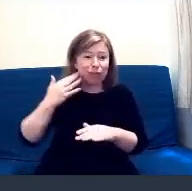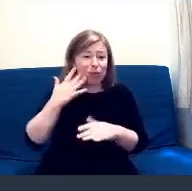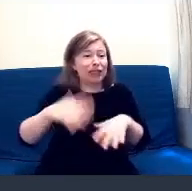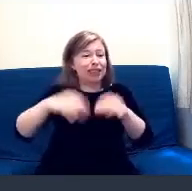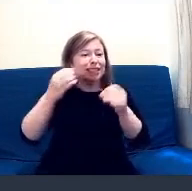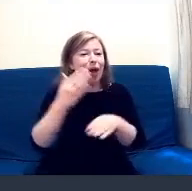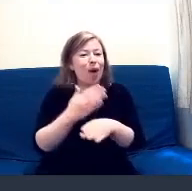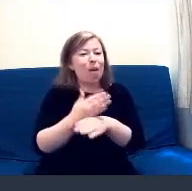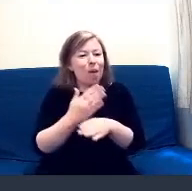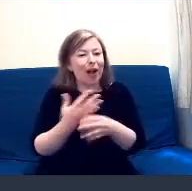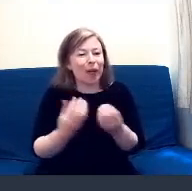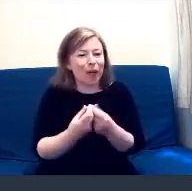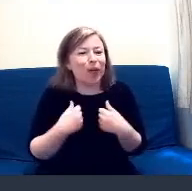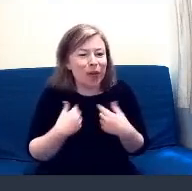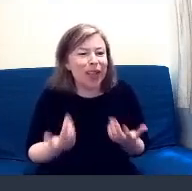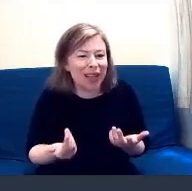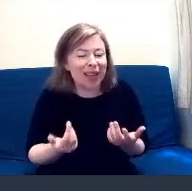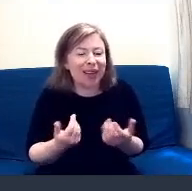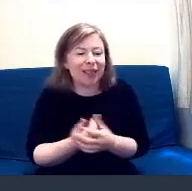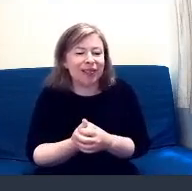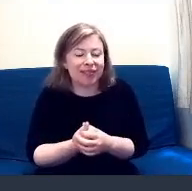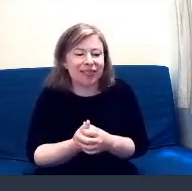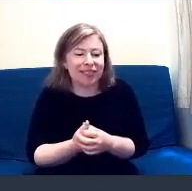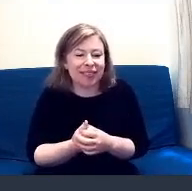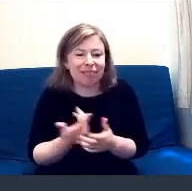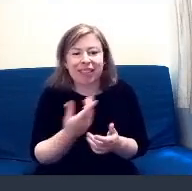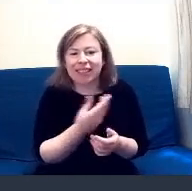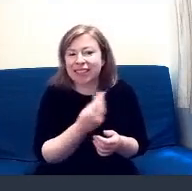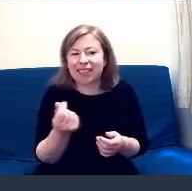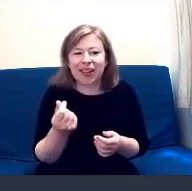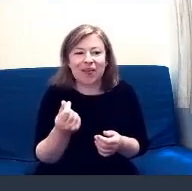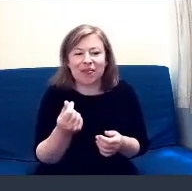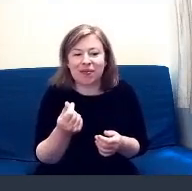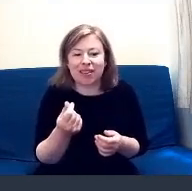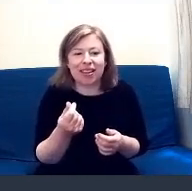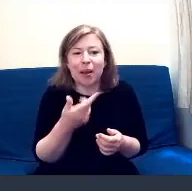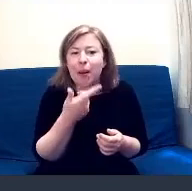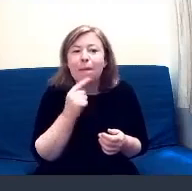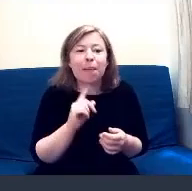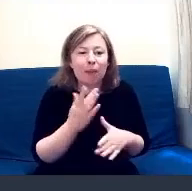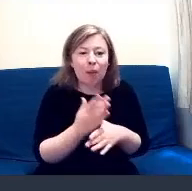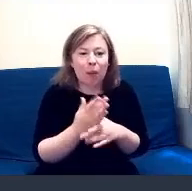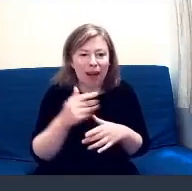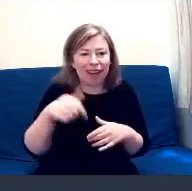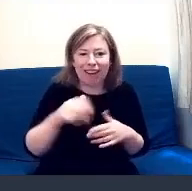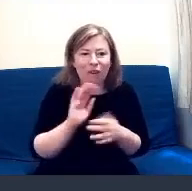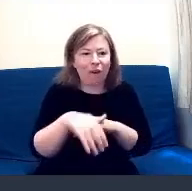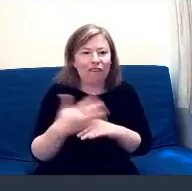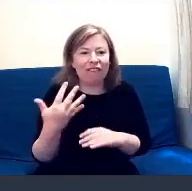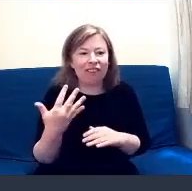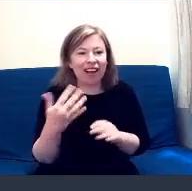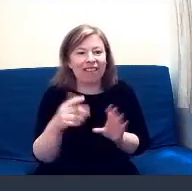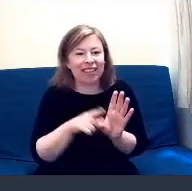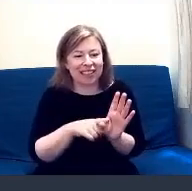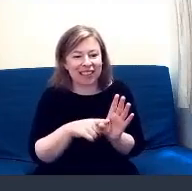have been with the organisation for more than five years now. So, I mean, I for one